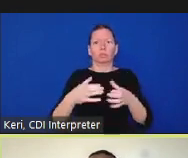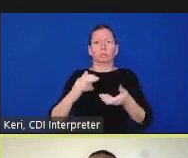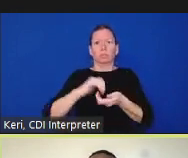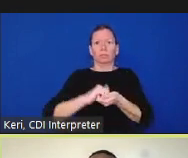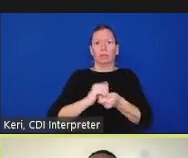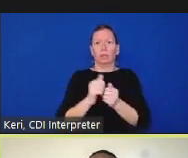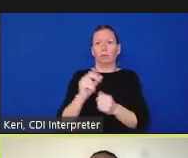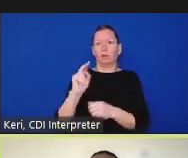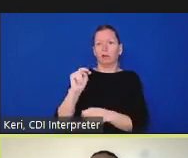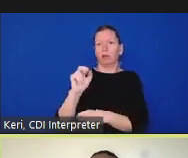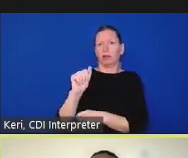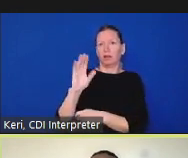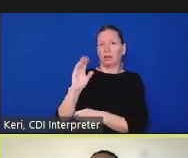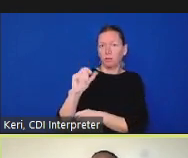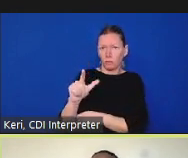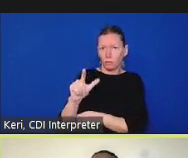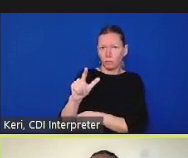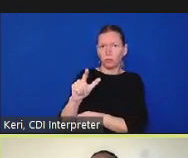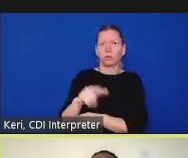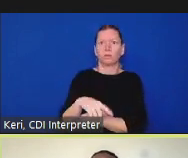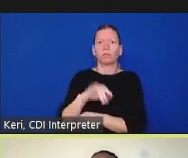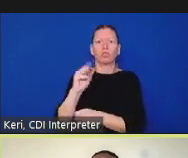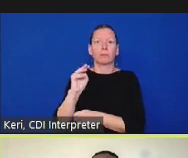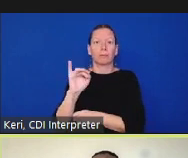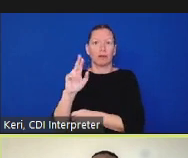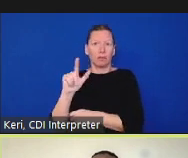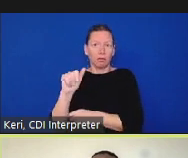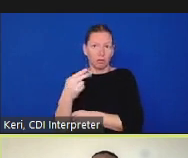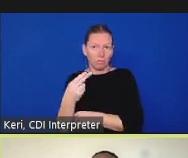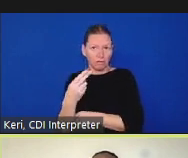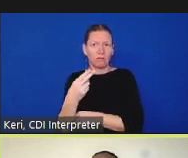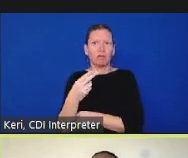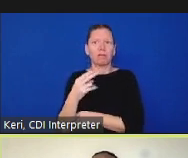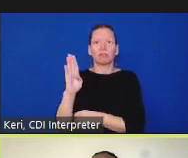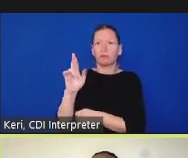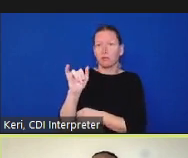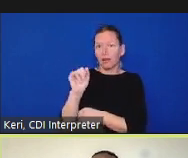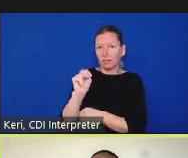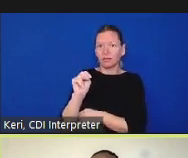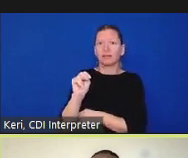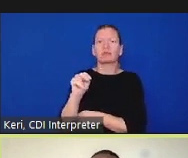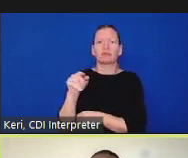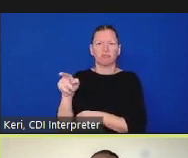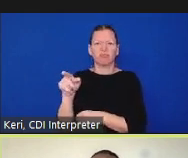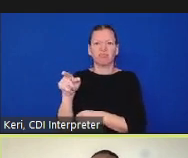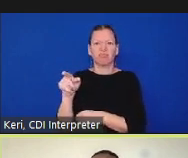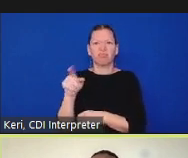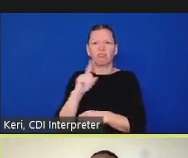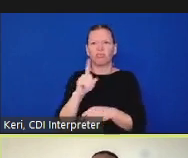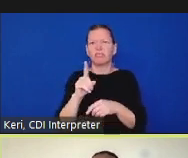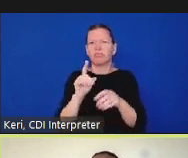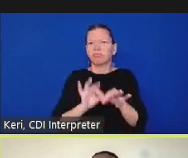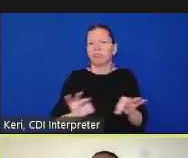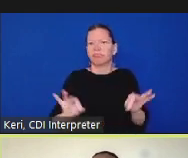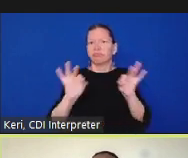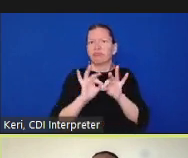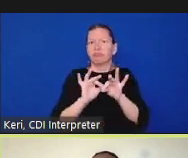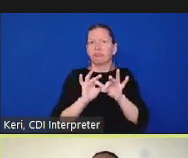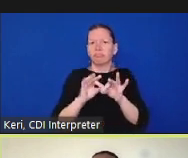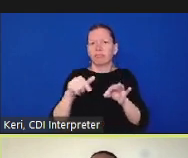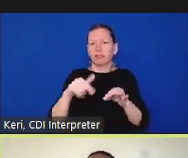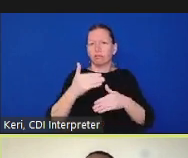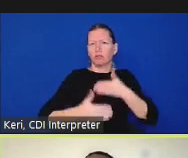this process is open and transparent but really results in a proposal that represents